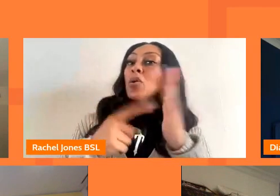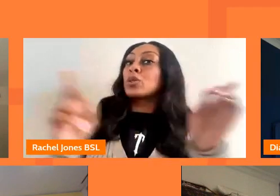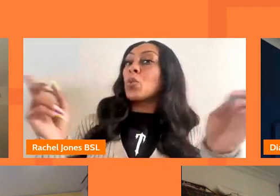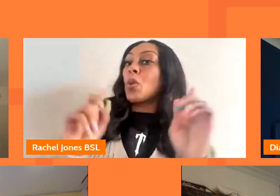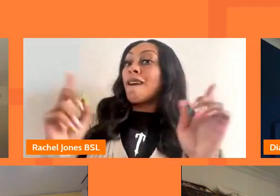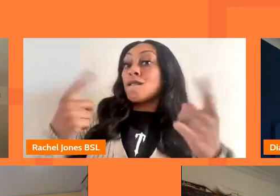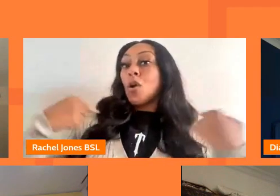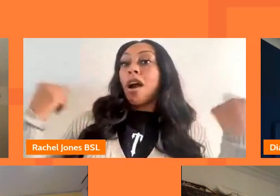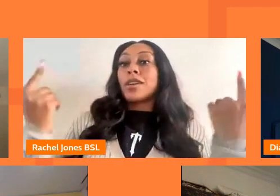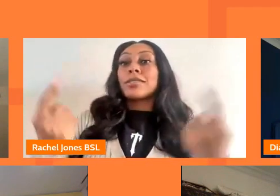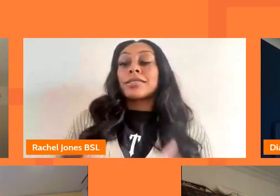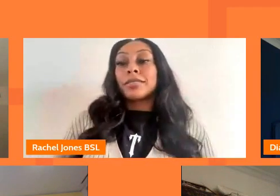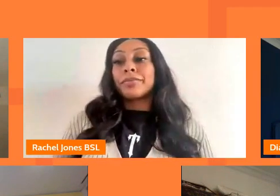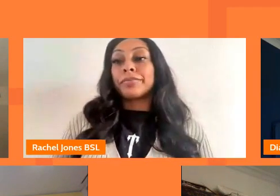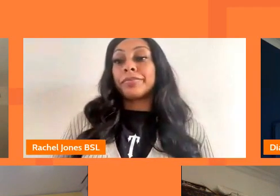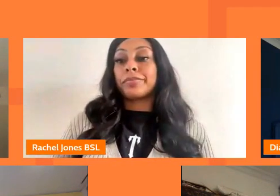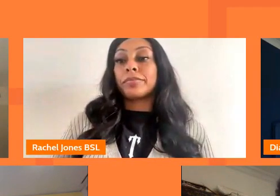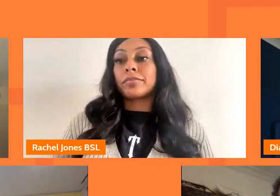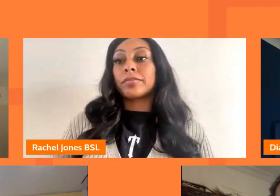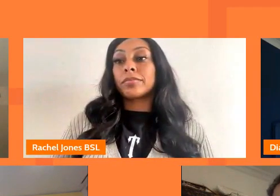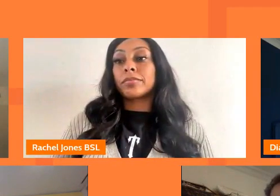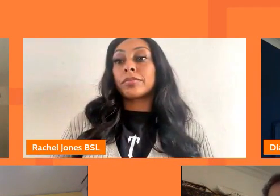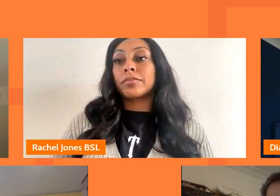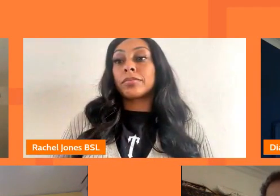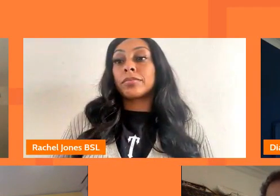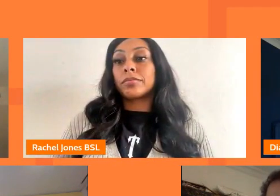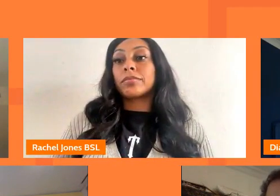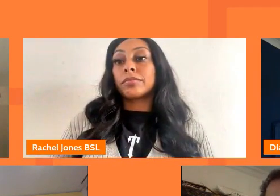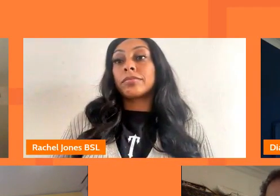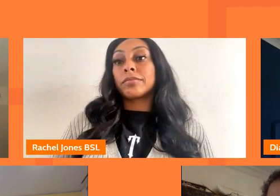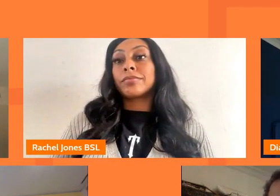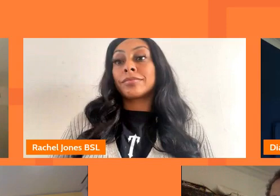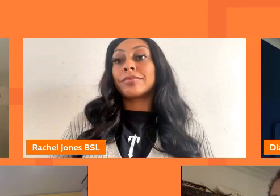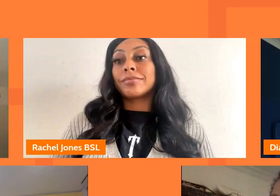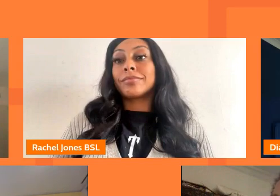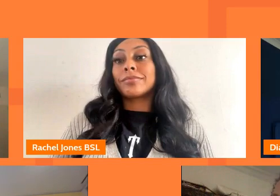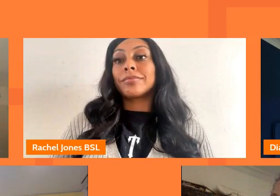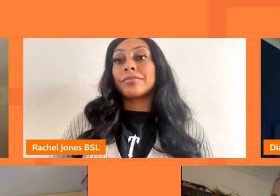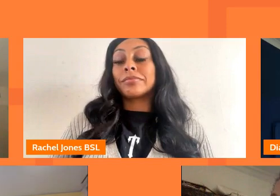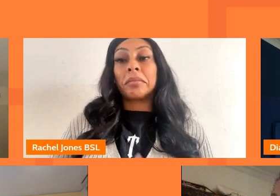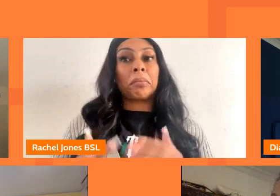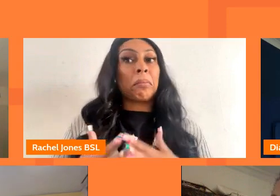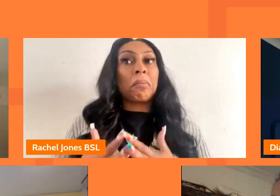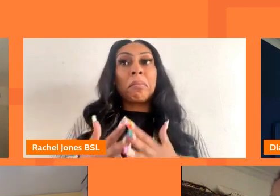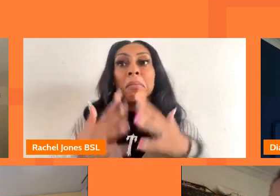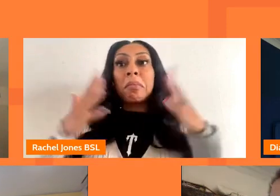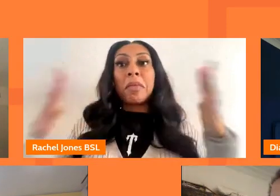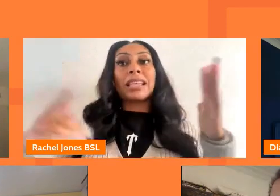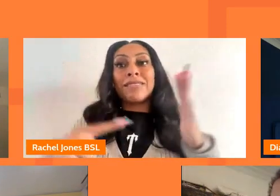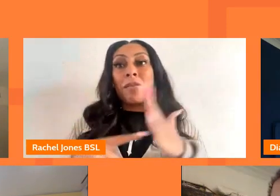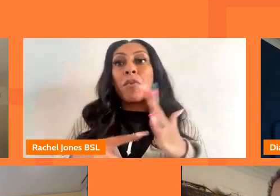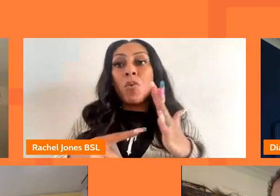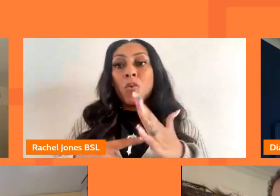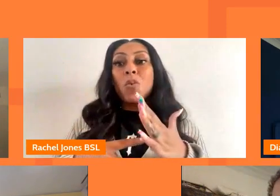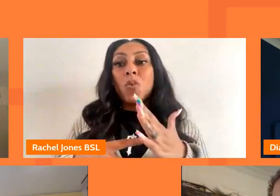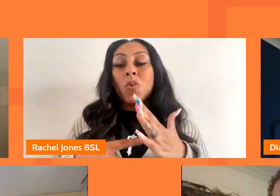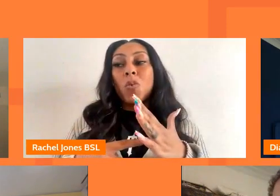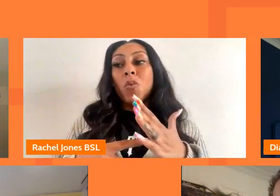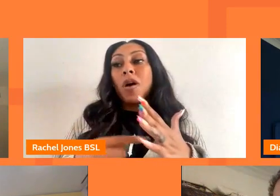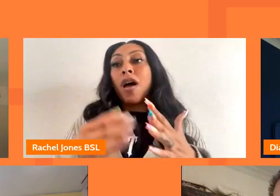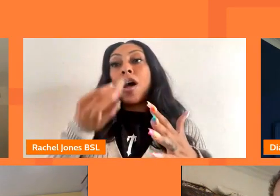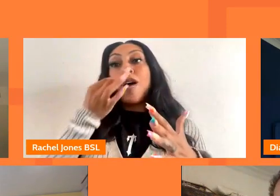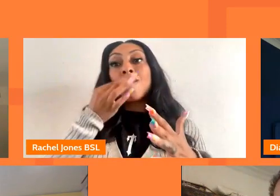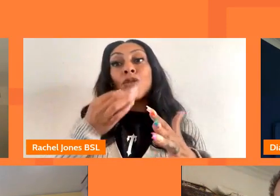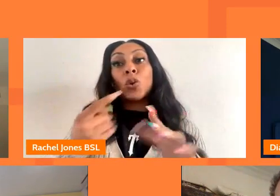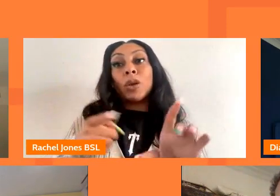for us i mean i think it's it's hugely hugely hugely important um i think particularly over the past couple of years